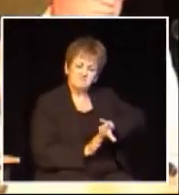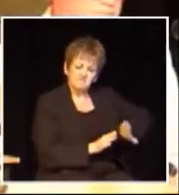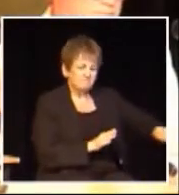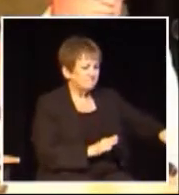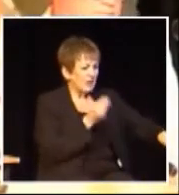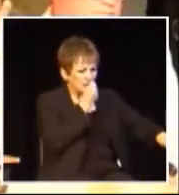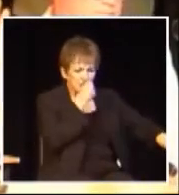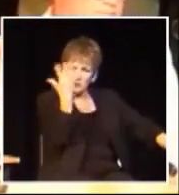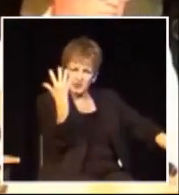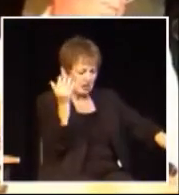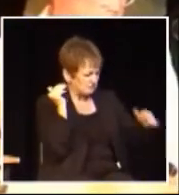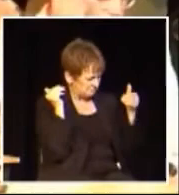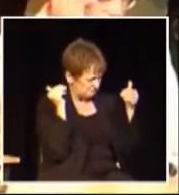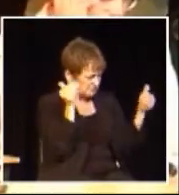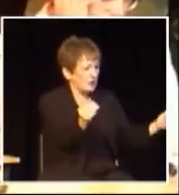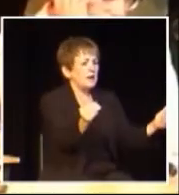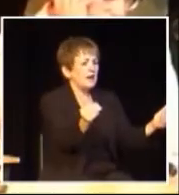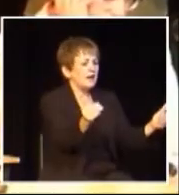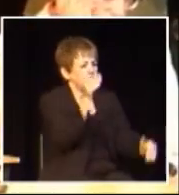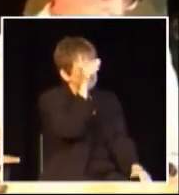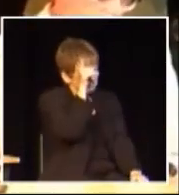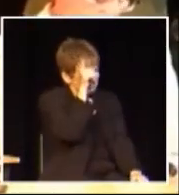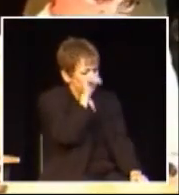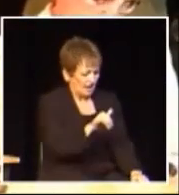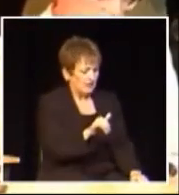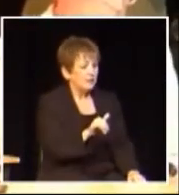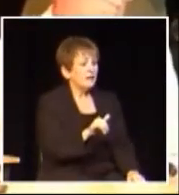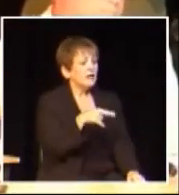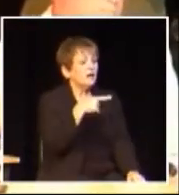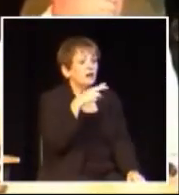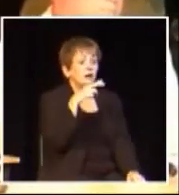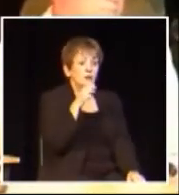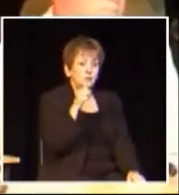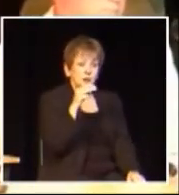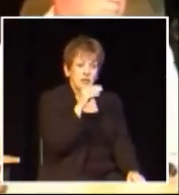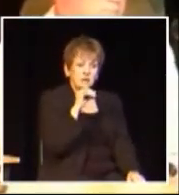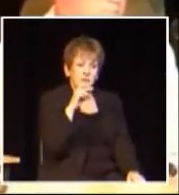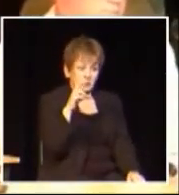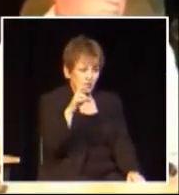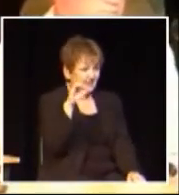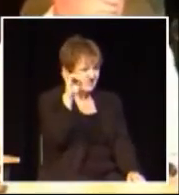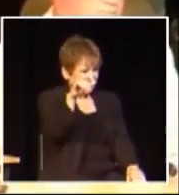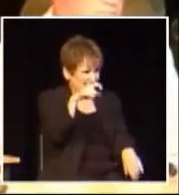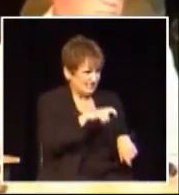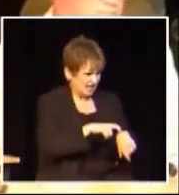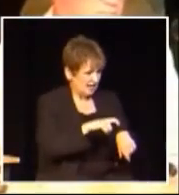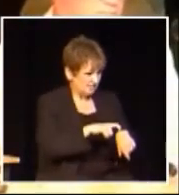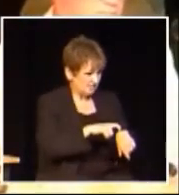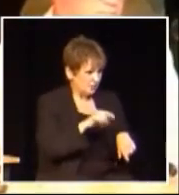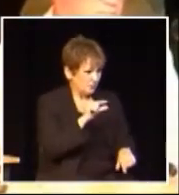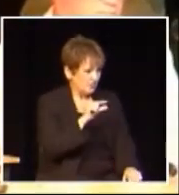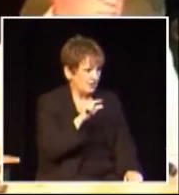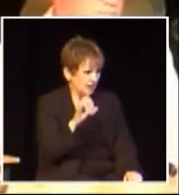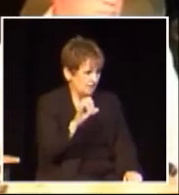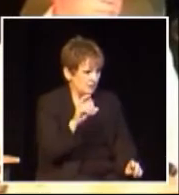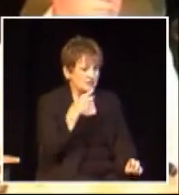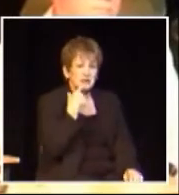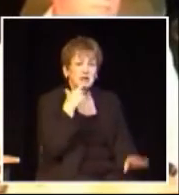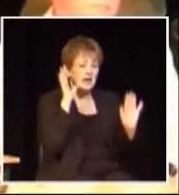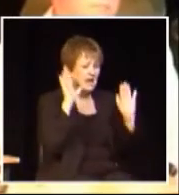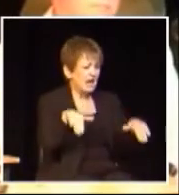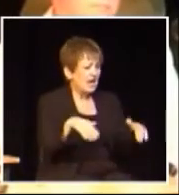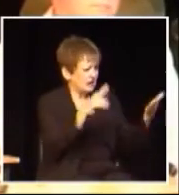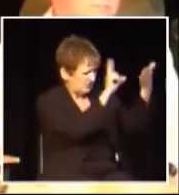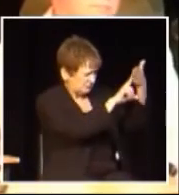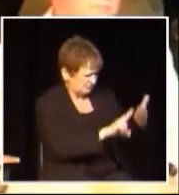plan and they were just not going to stop. They were going to head. The premier at the time said we don't care how many people